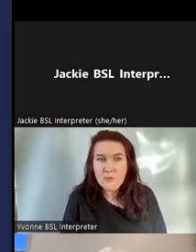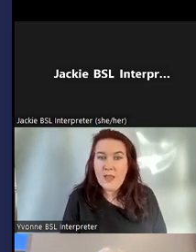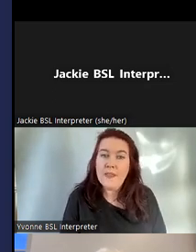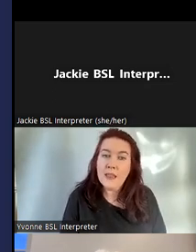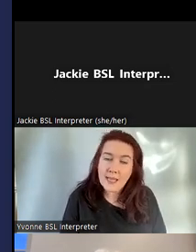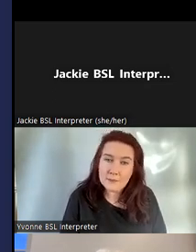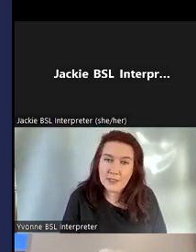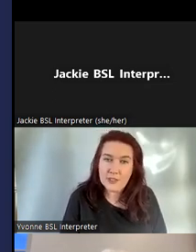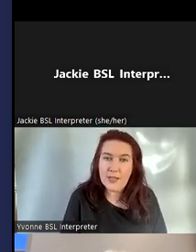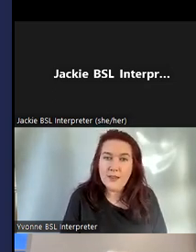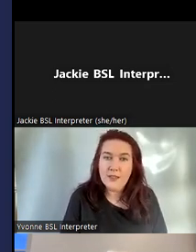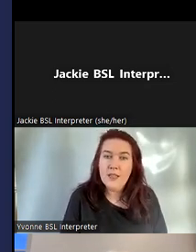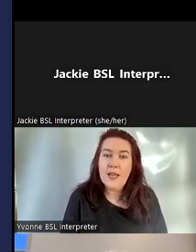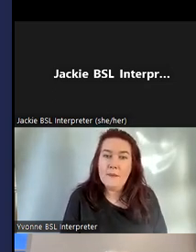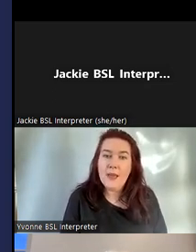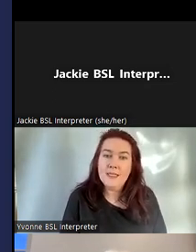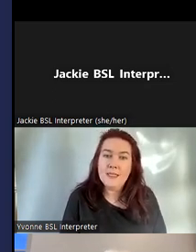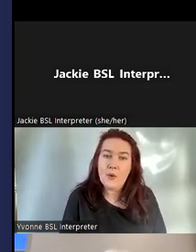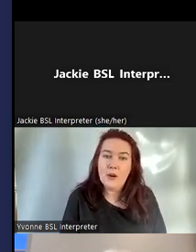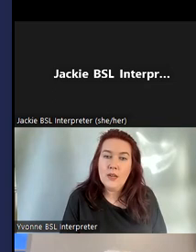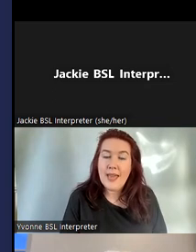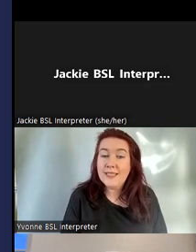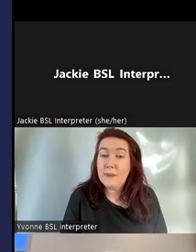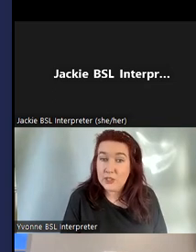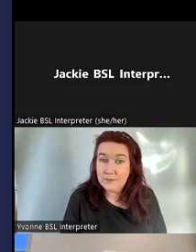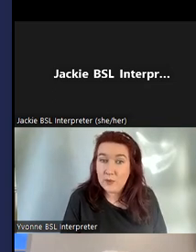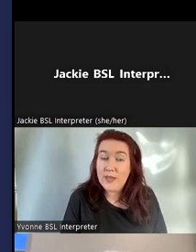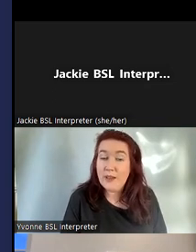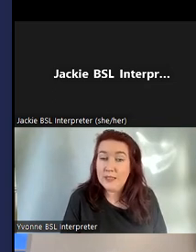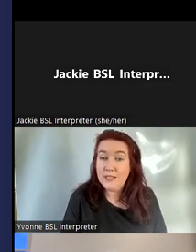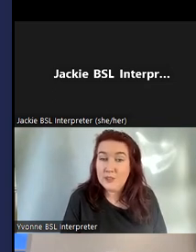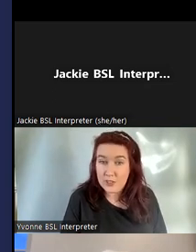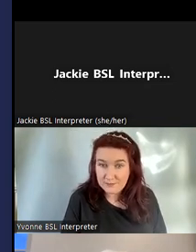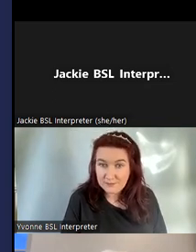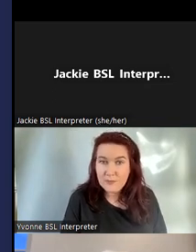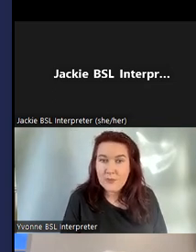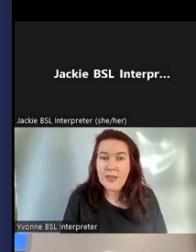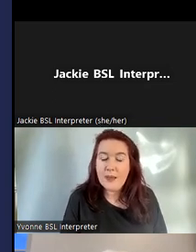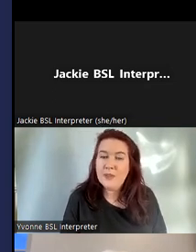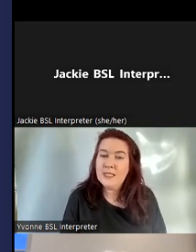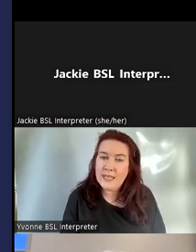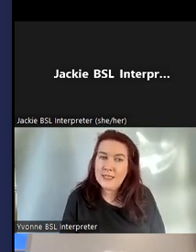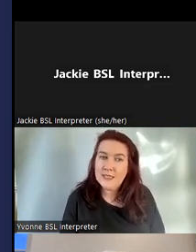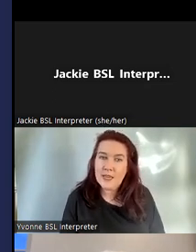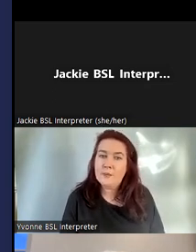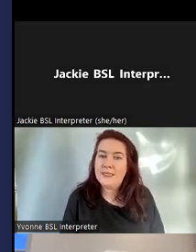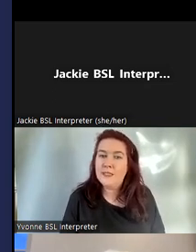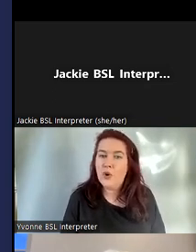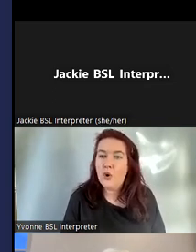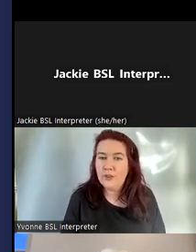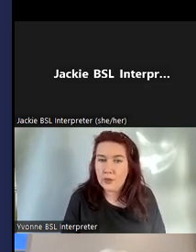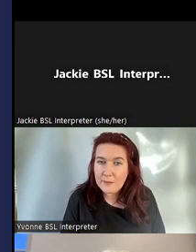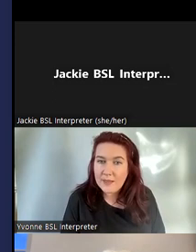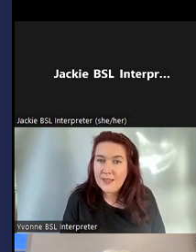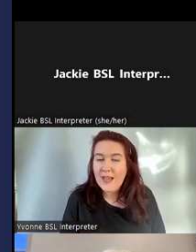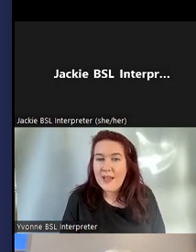and the last picture there is our exhibition that we held last year and we selected certain pieces